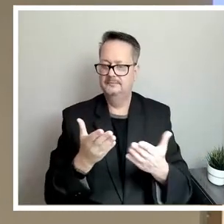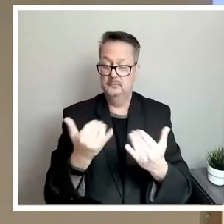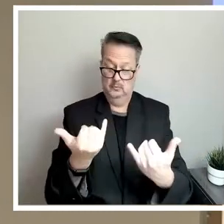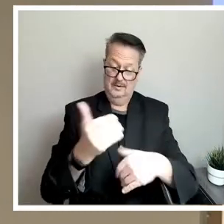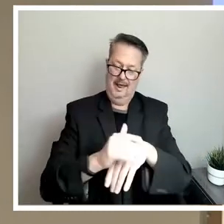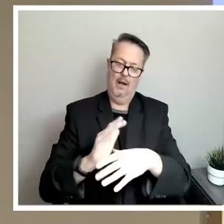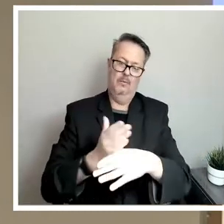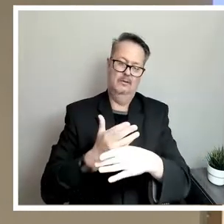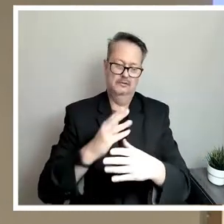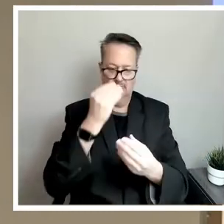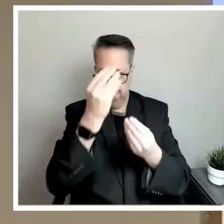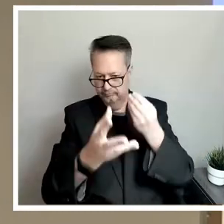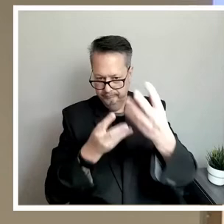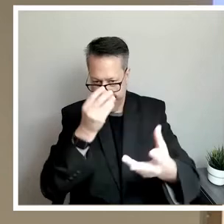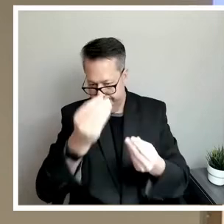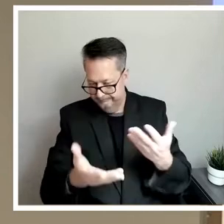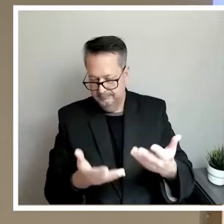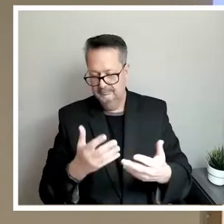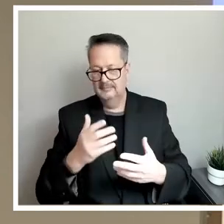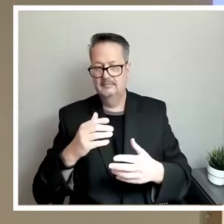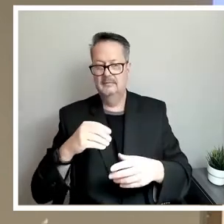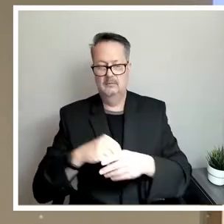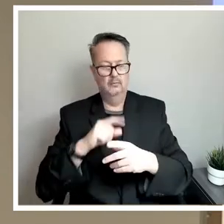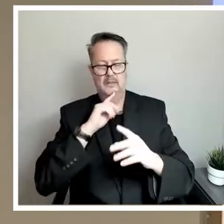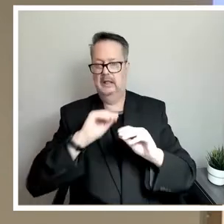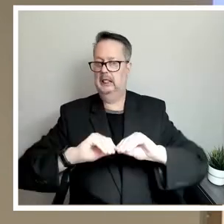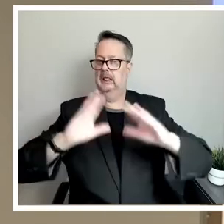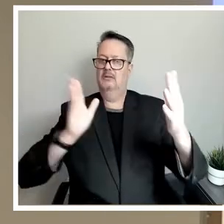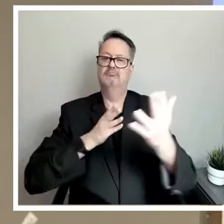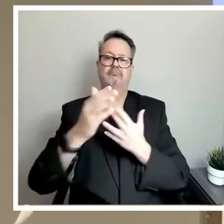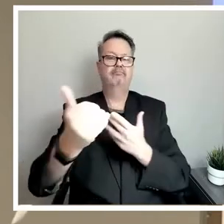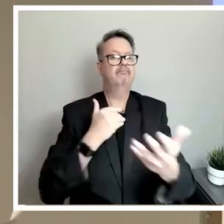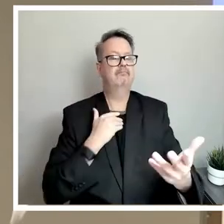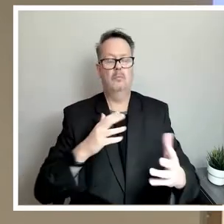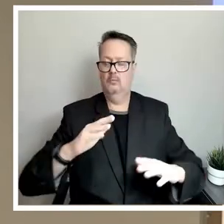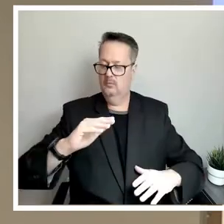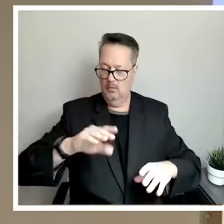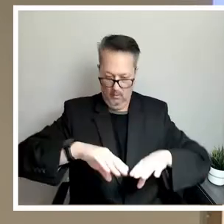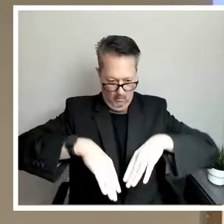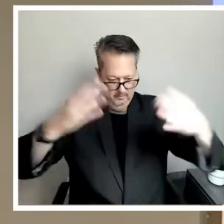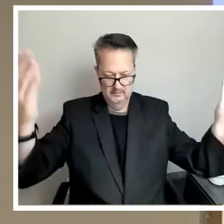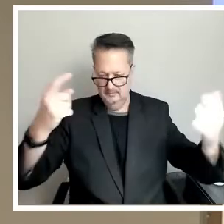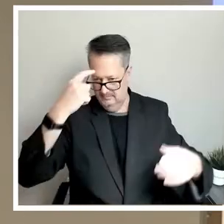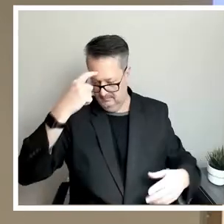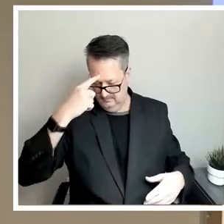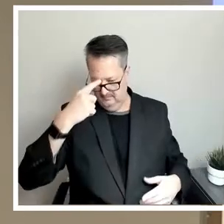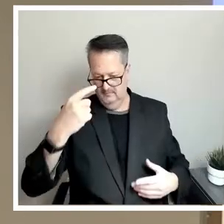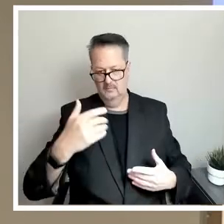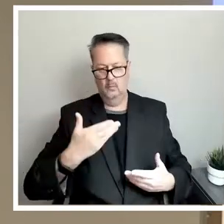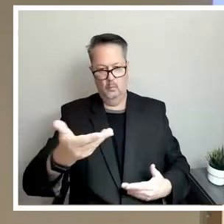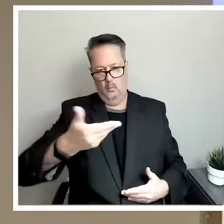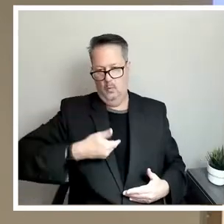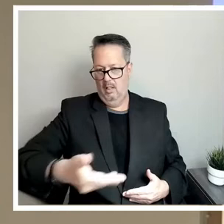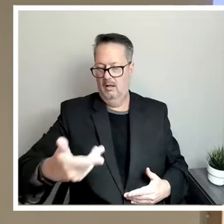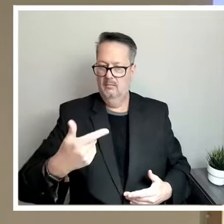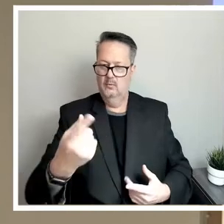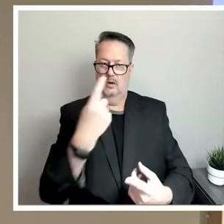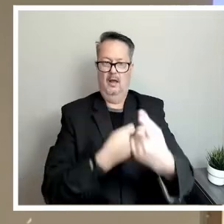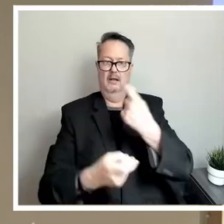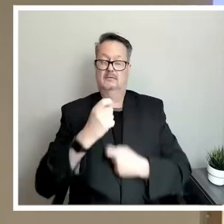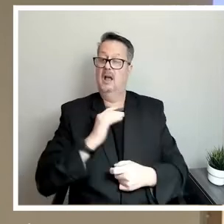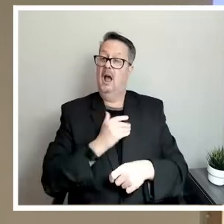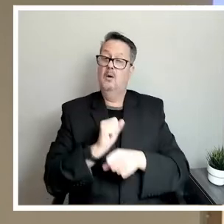information with you in a transparent manner. We welcome your feedback. Again, thank you for being here. Our job is to sit here and listen